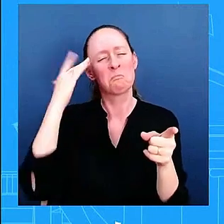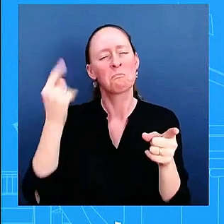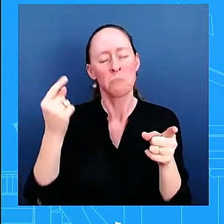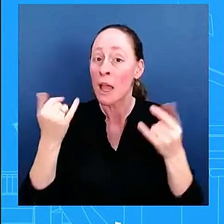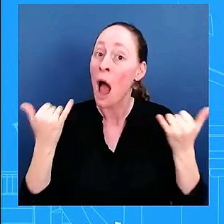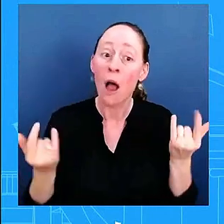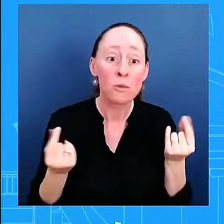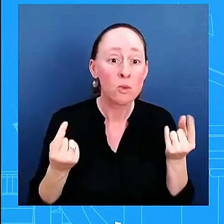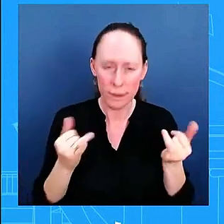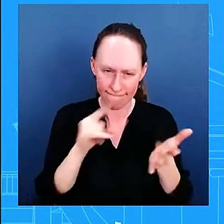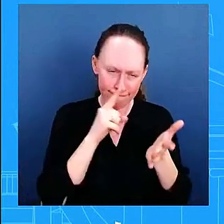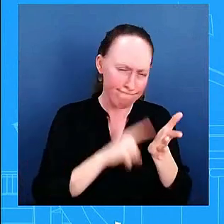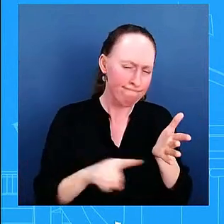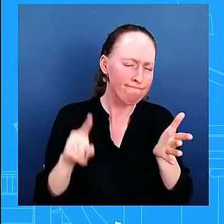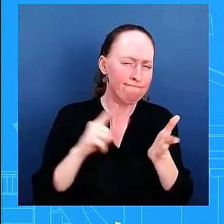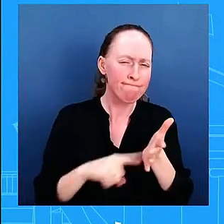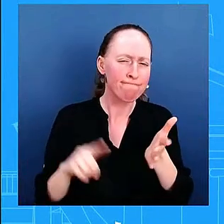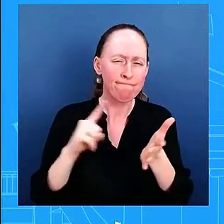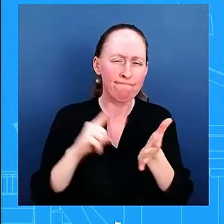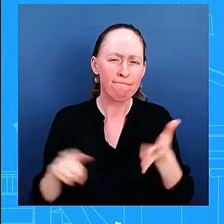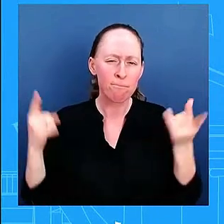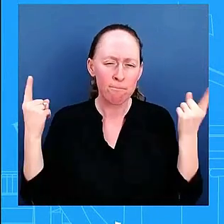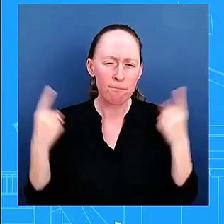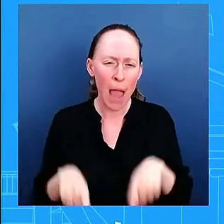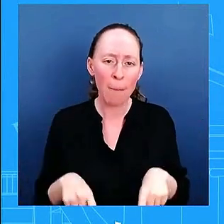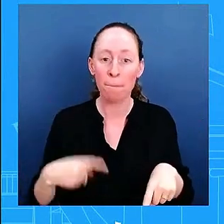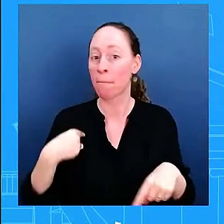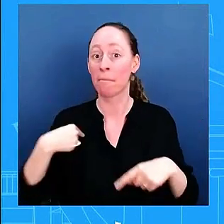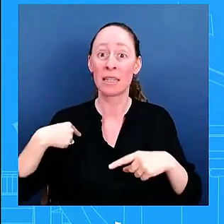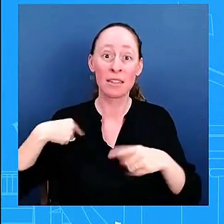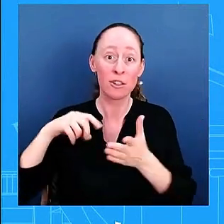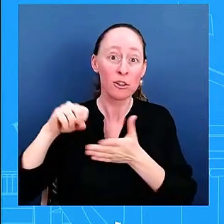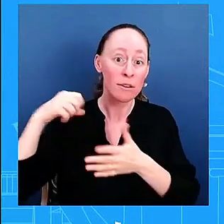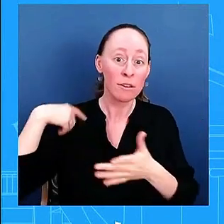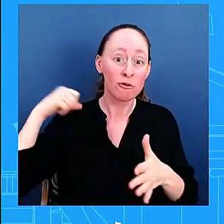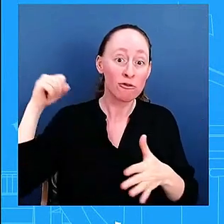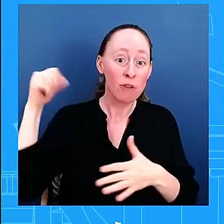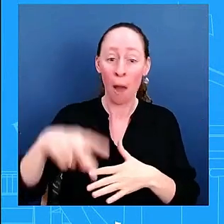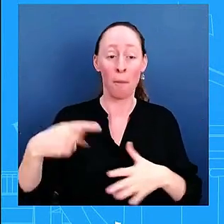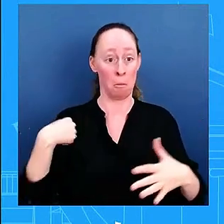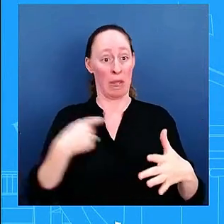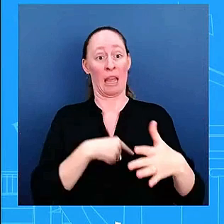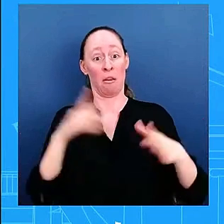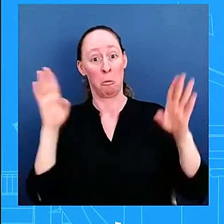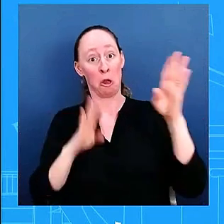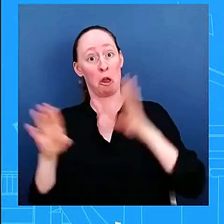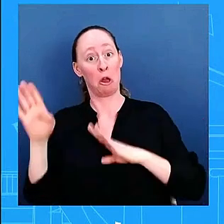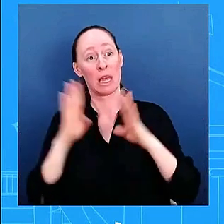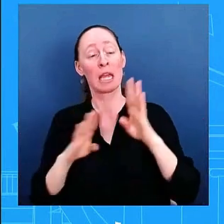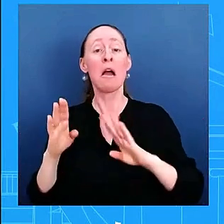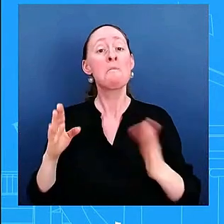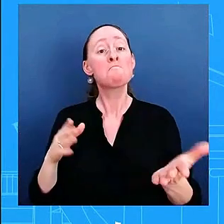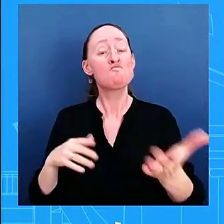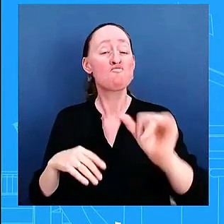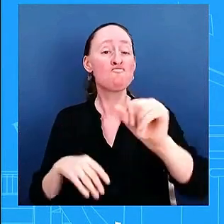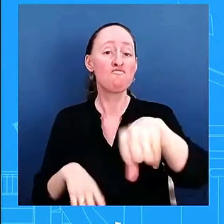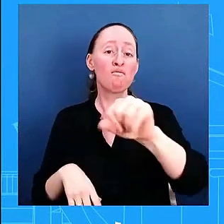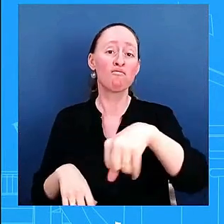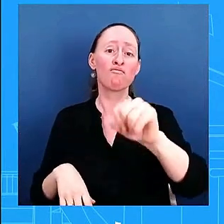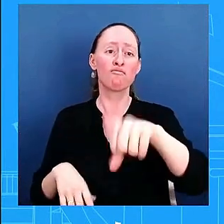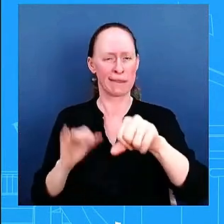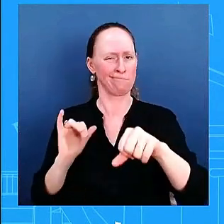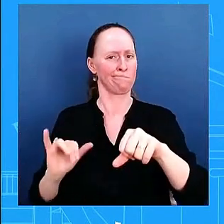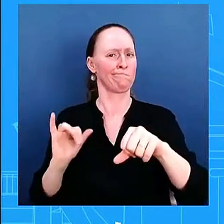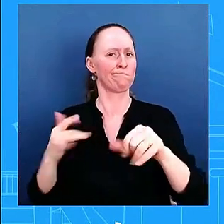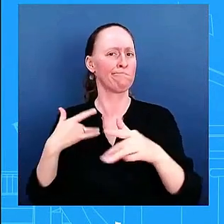not going to get into it i'm not going to get into it are we concerned we are very concerned we are uh we've been very clear about that uh